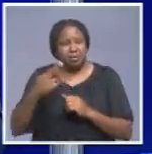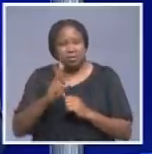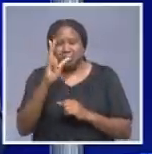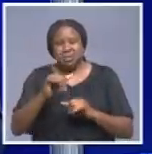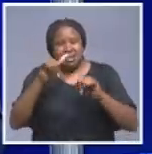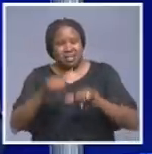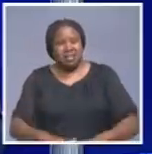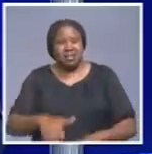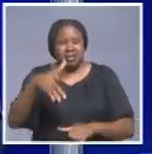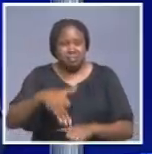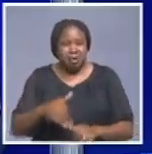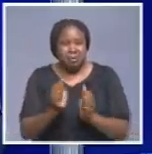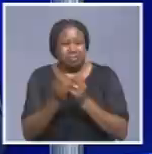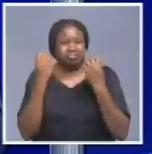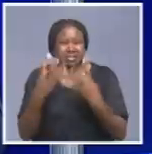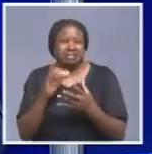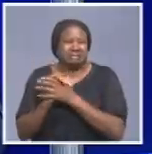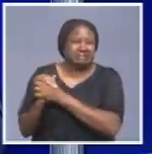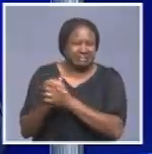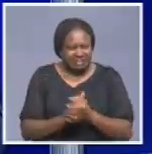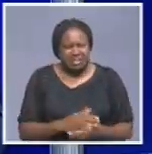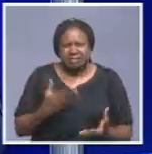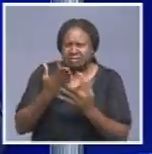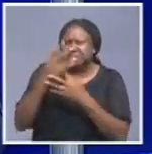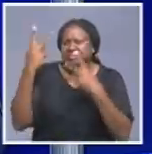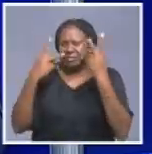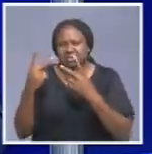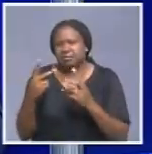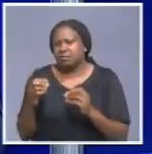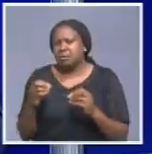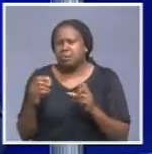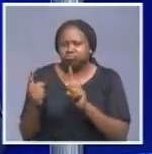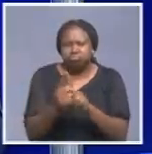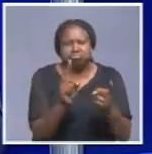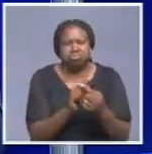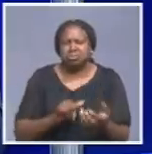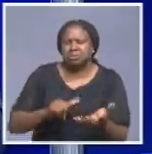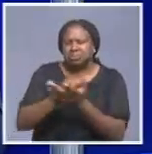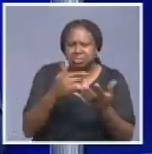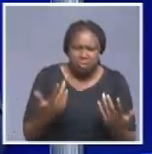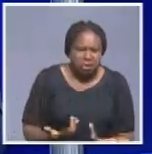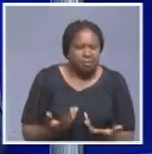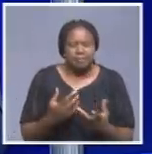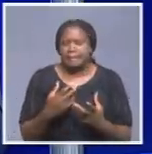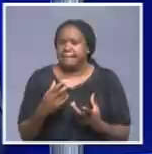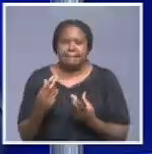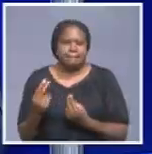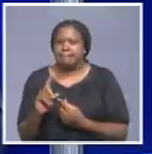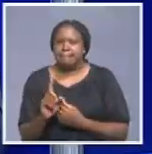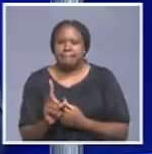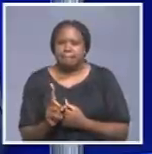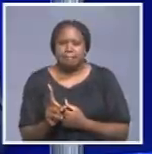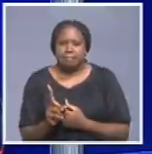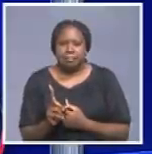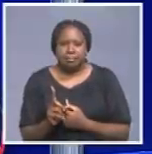Namibia with many acquaintance who might have gone to visit, I mean, to receive at the airport, and coming, travelling in a big